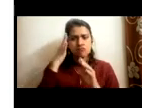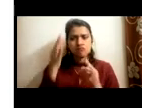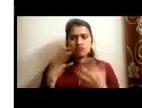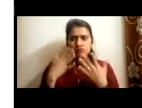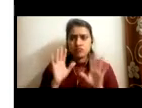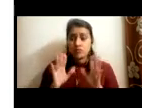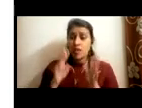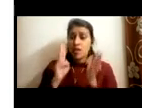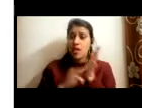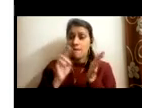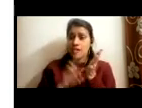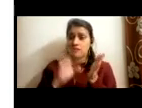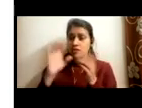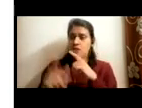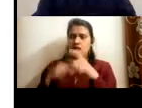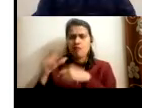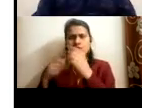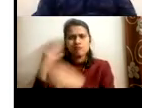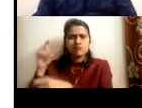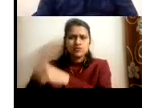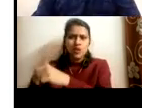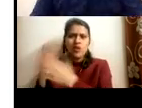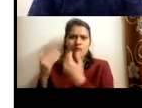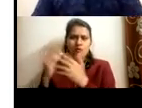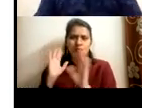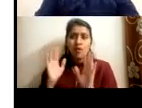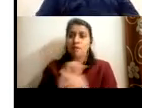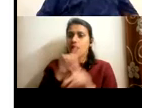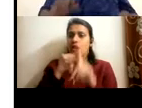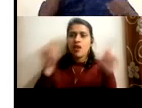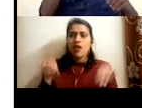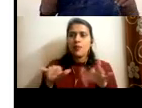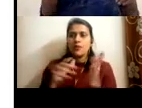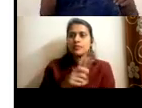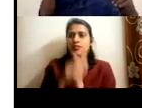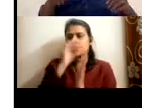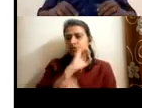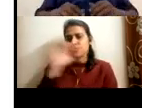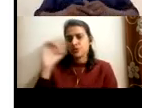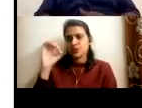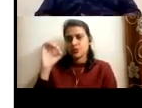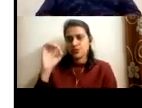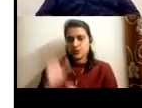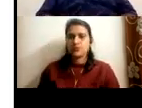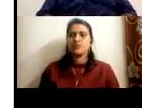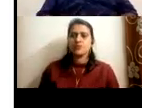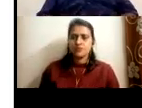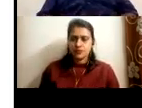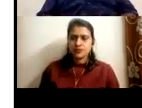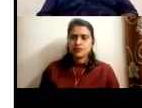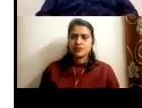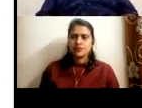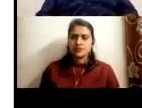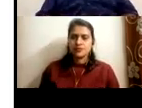etc. But had no computer skills. So we visited, why do you don't have, he says, I